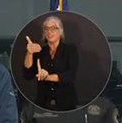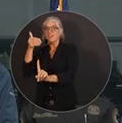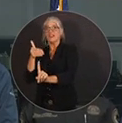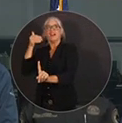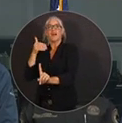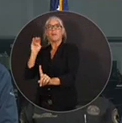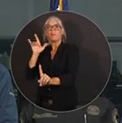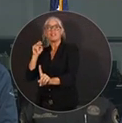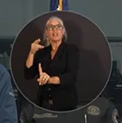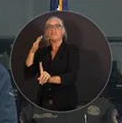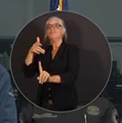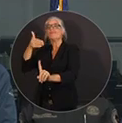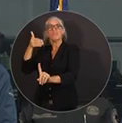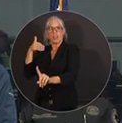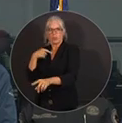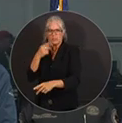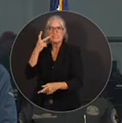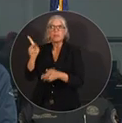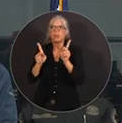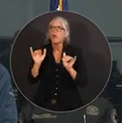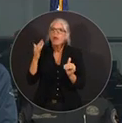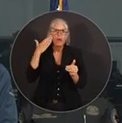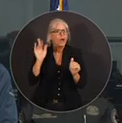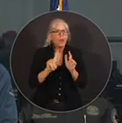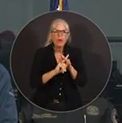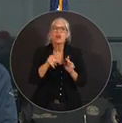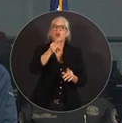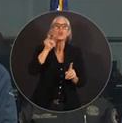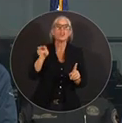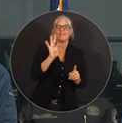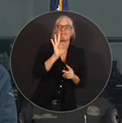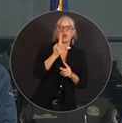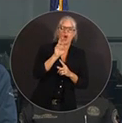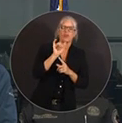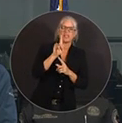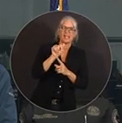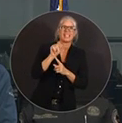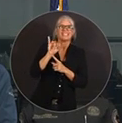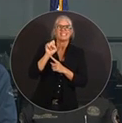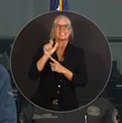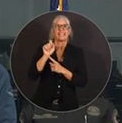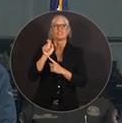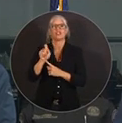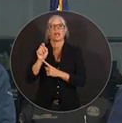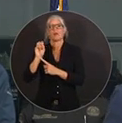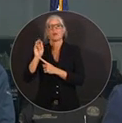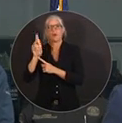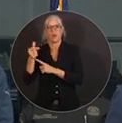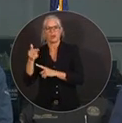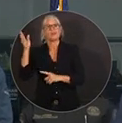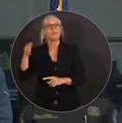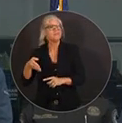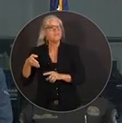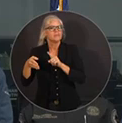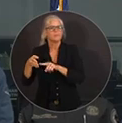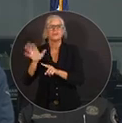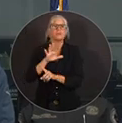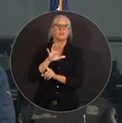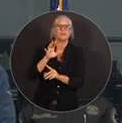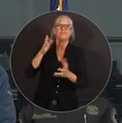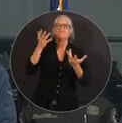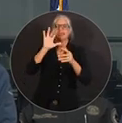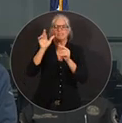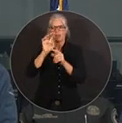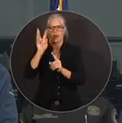questions about that, you can visit FloridaDisasterFund.org backslash no to determine if you live in an evacuation zone. And, again,